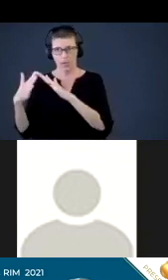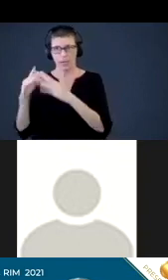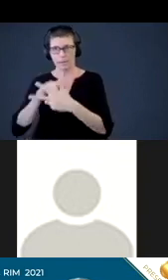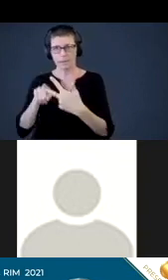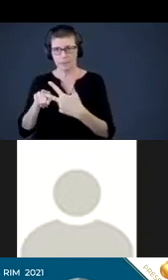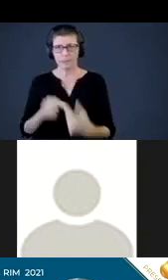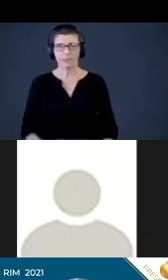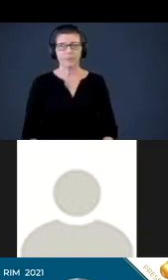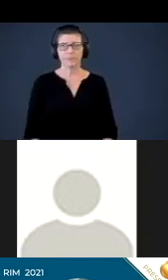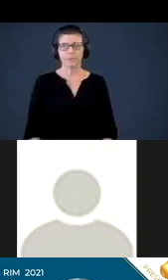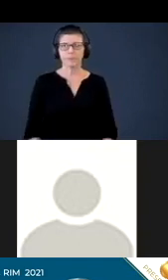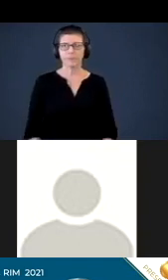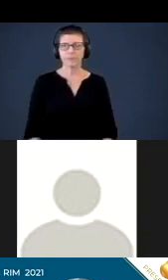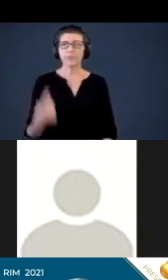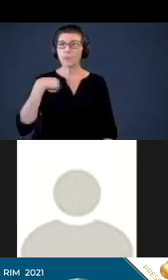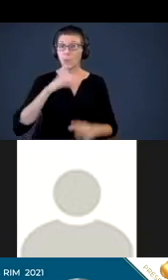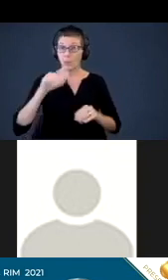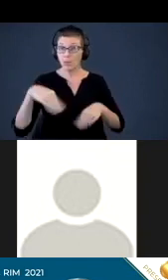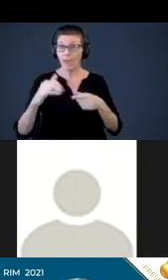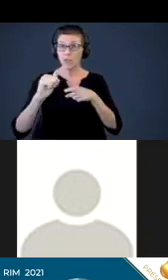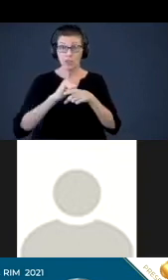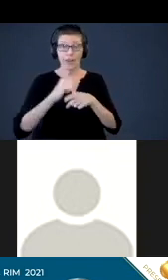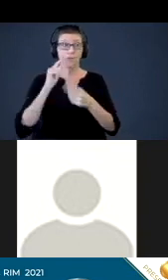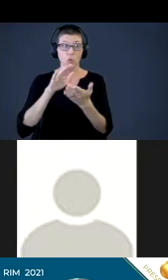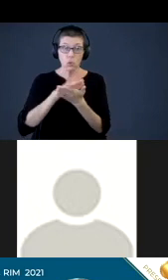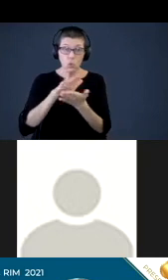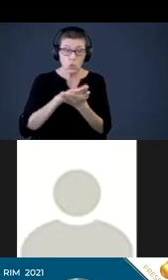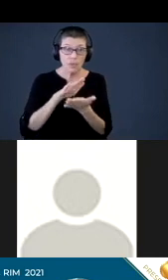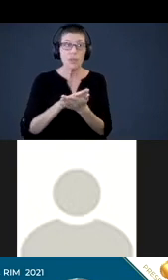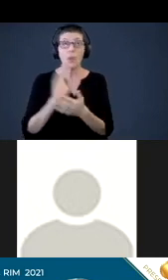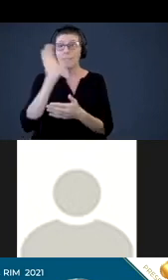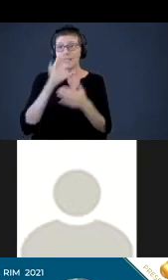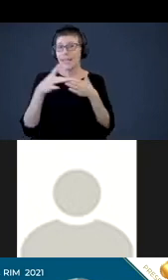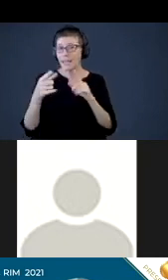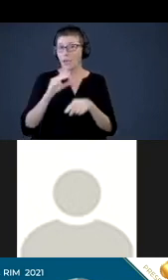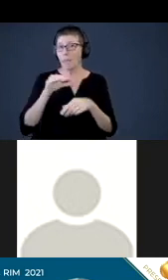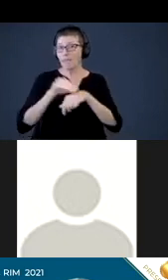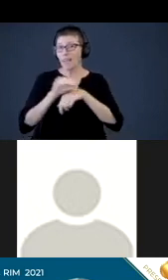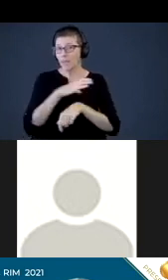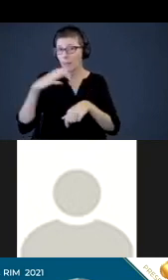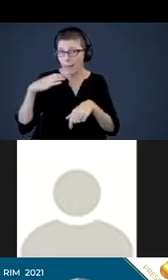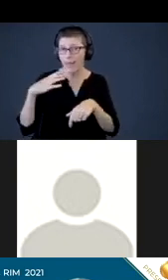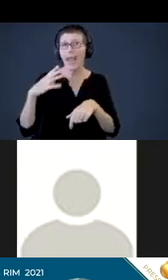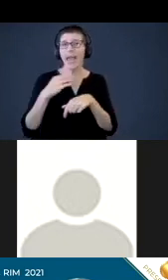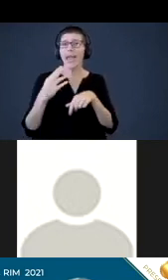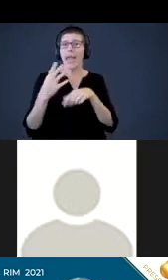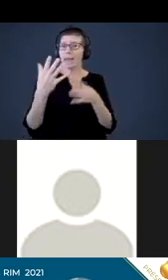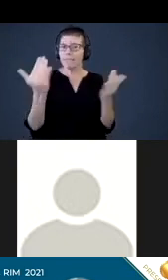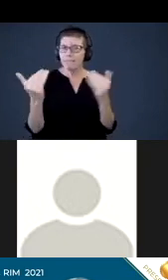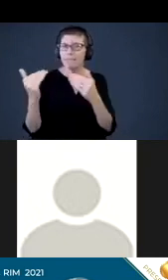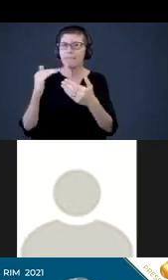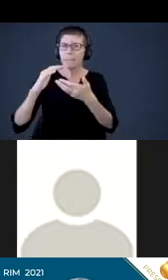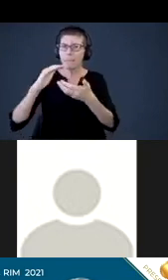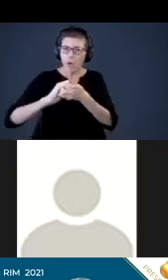We provide training to schools, seek guidance from our advisory committee and develop partnerships to leverage resources to support